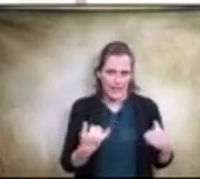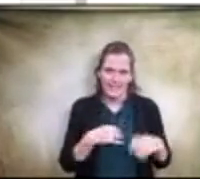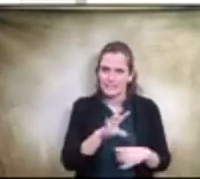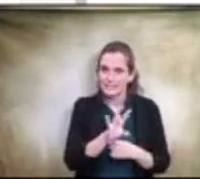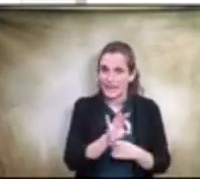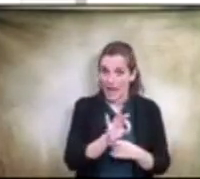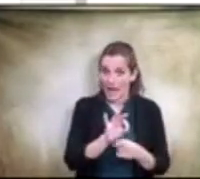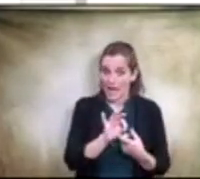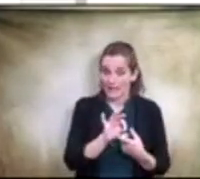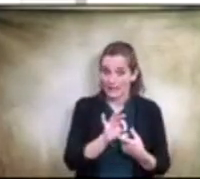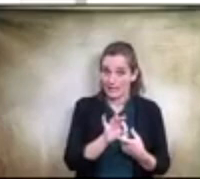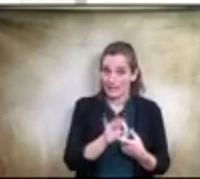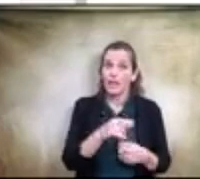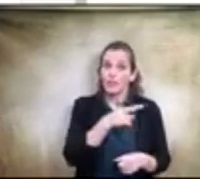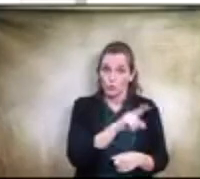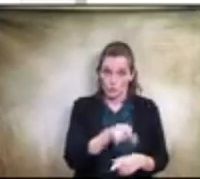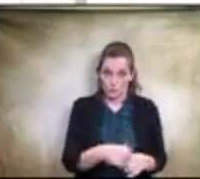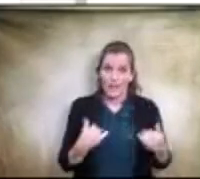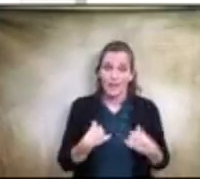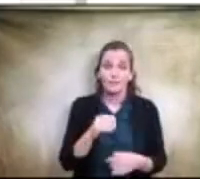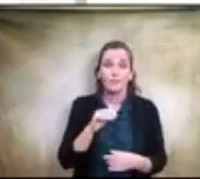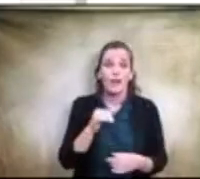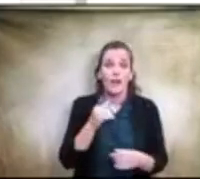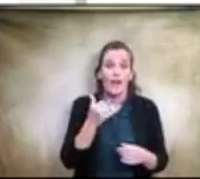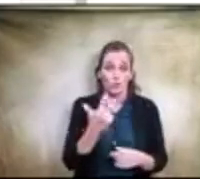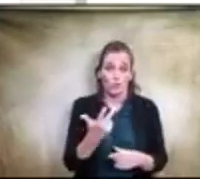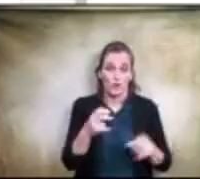be a three row vehicle that would carry nine